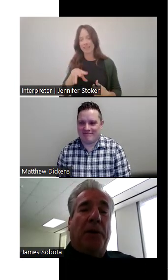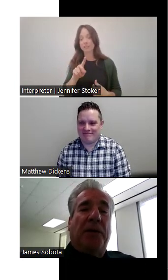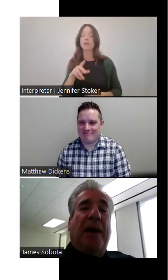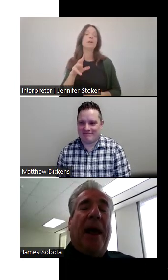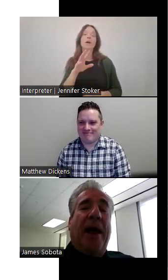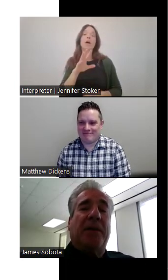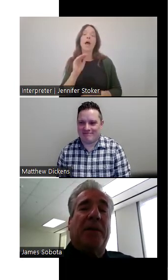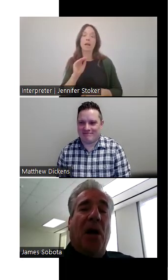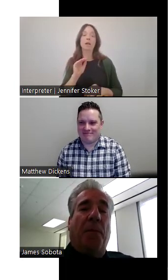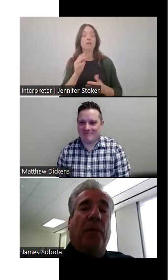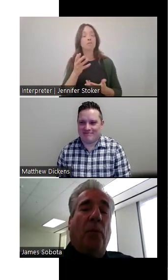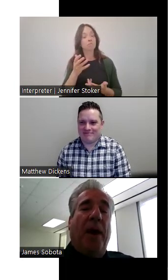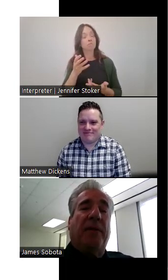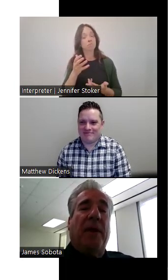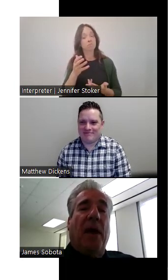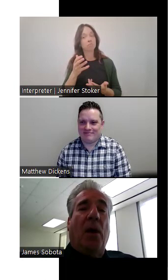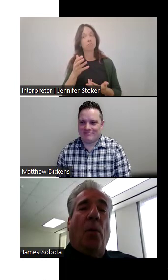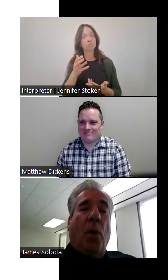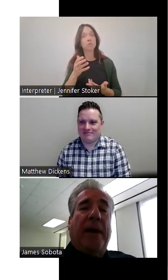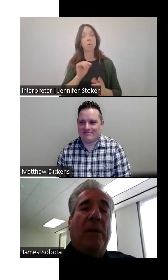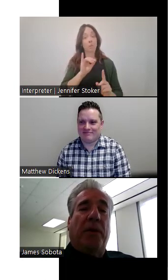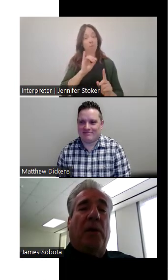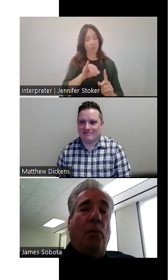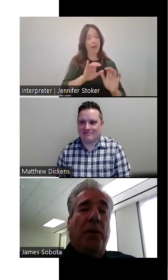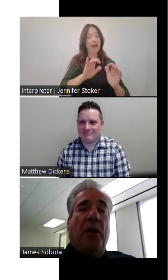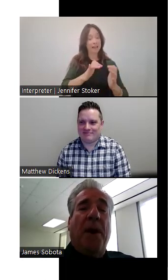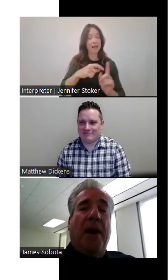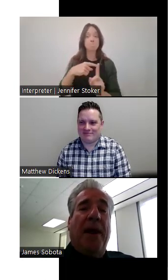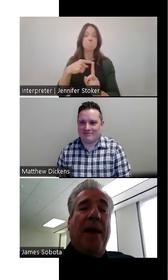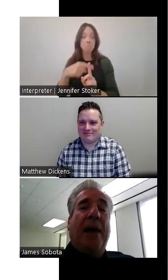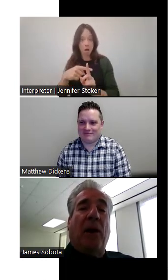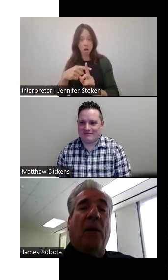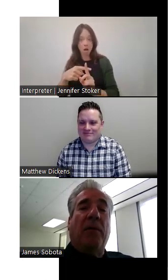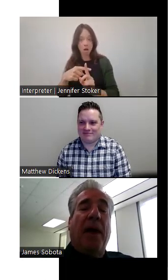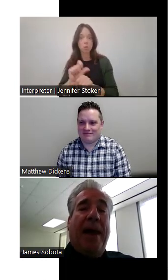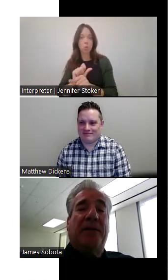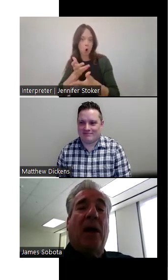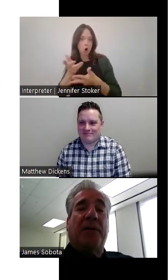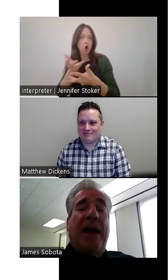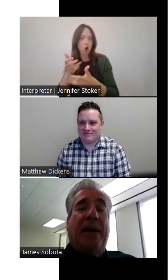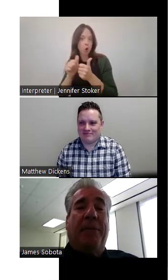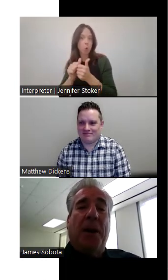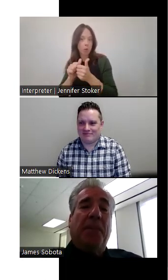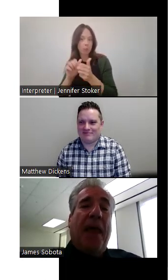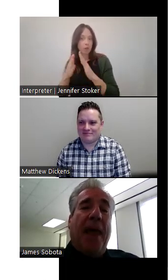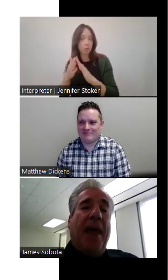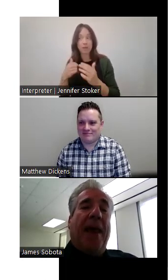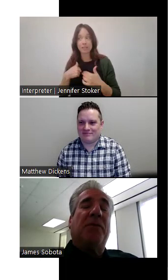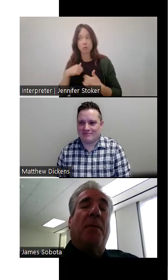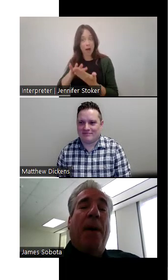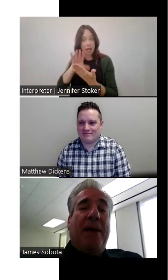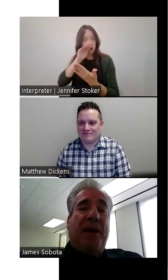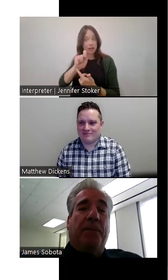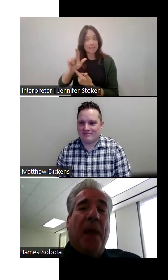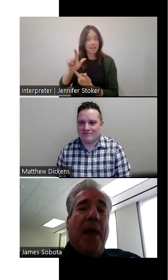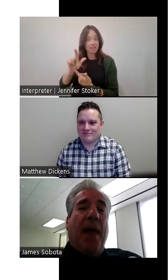I, when I took that class coupled with working with, with the community, I learned ASL sign language and